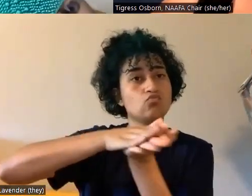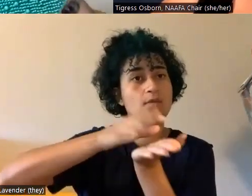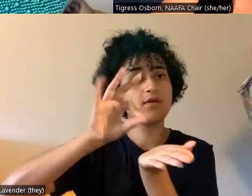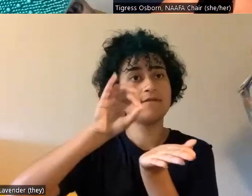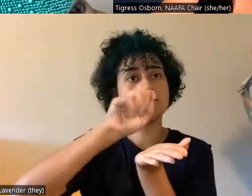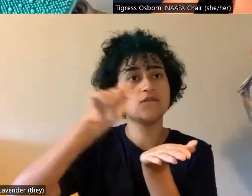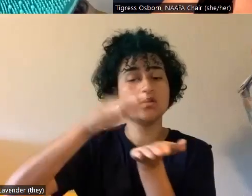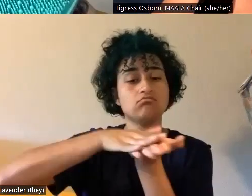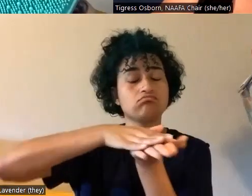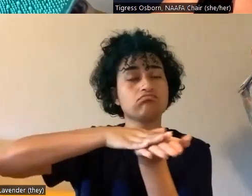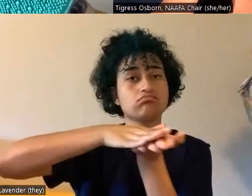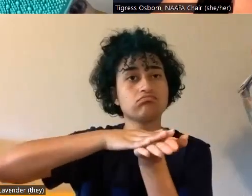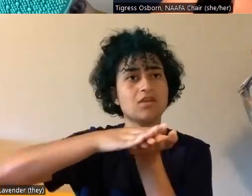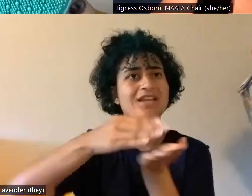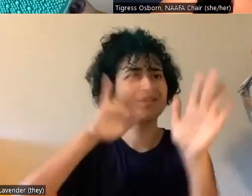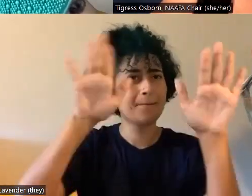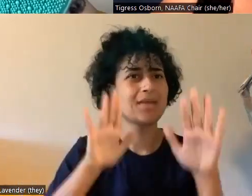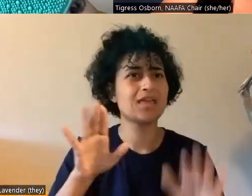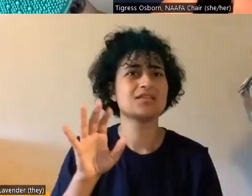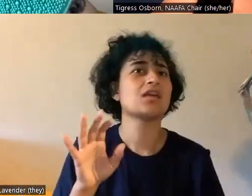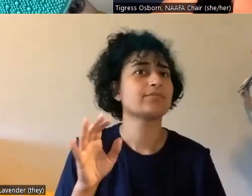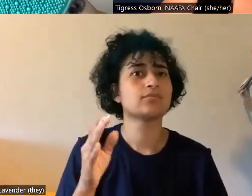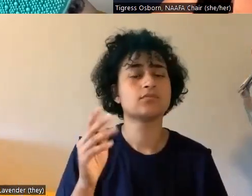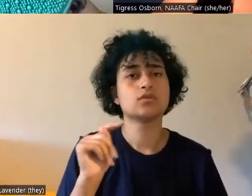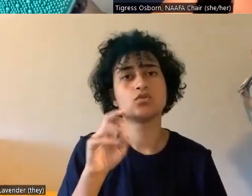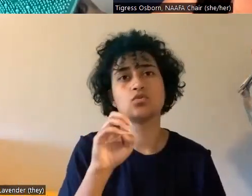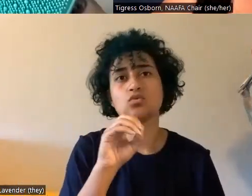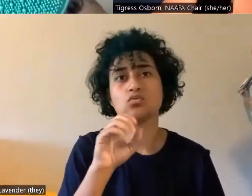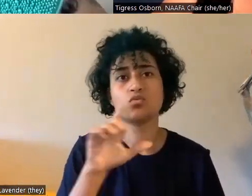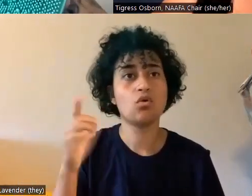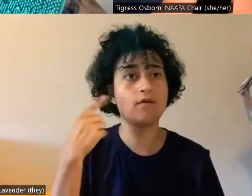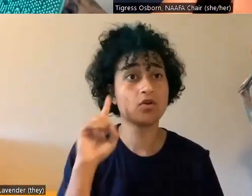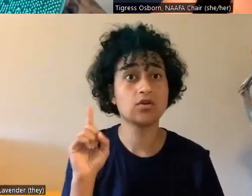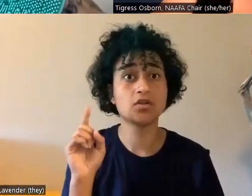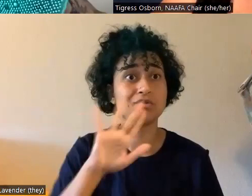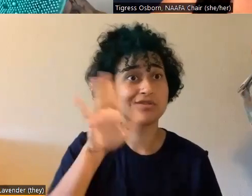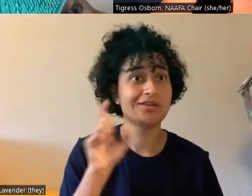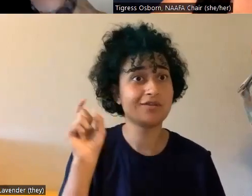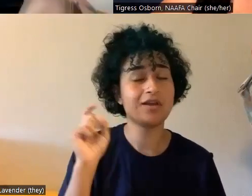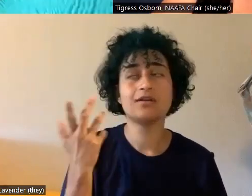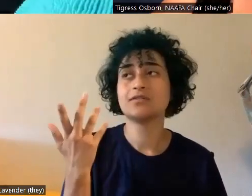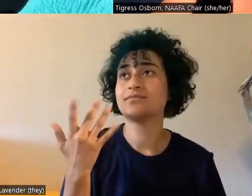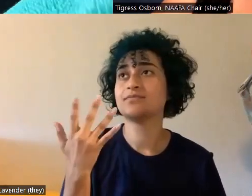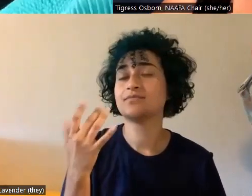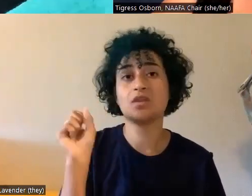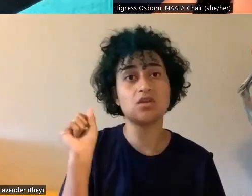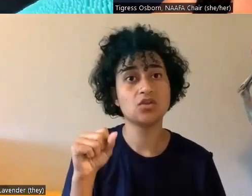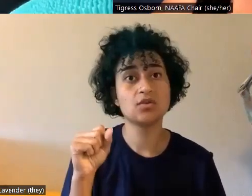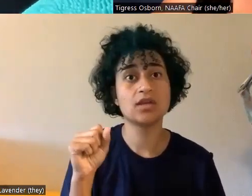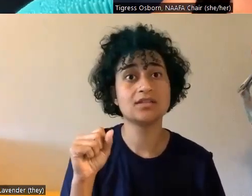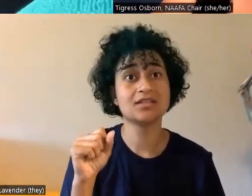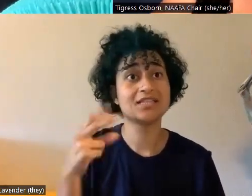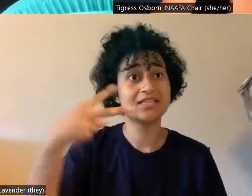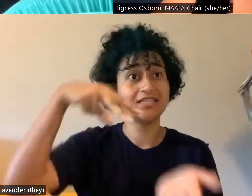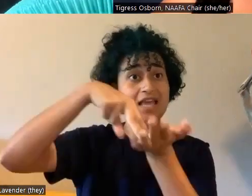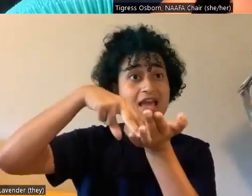great tool for you. You just never had like, and you can even stand in the